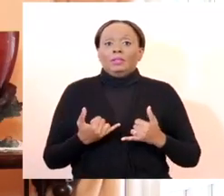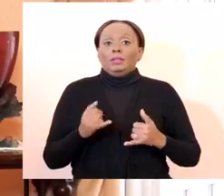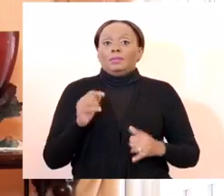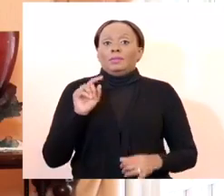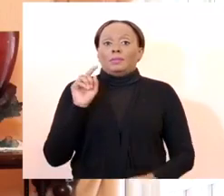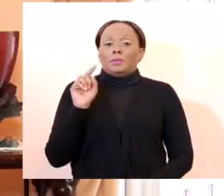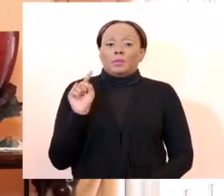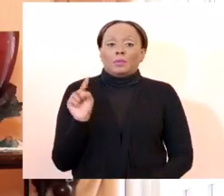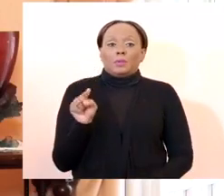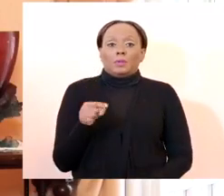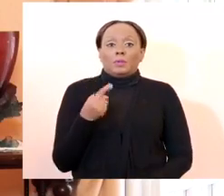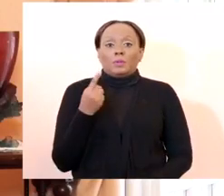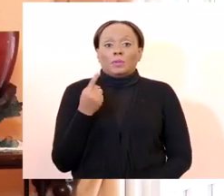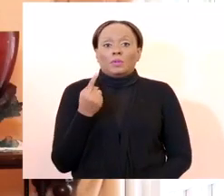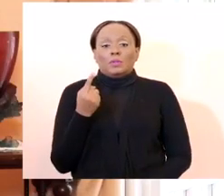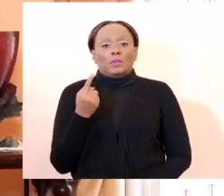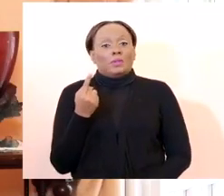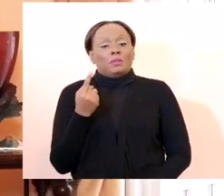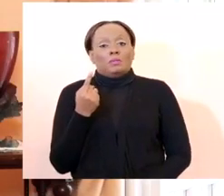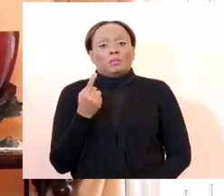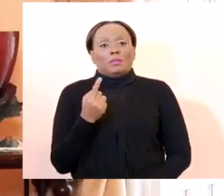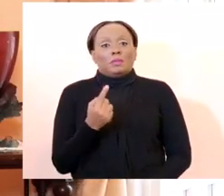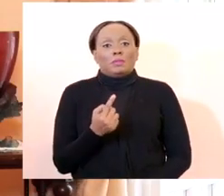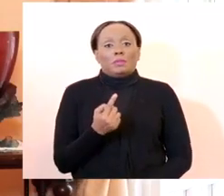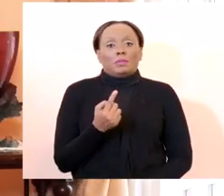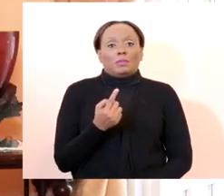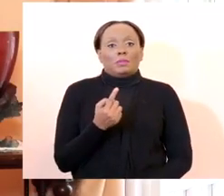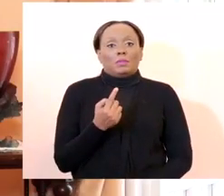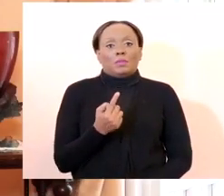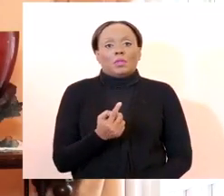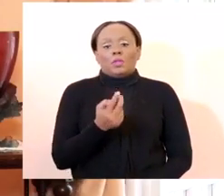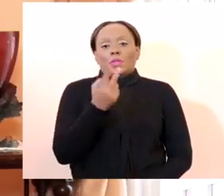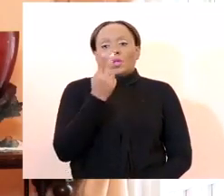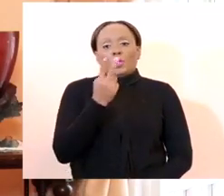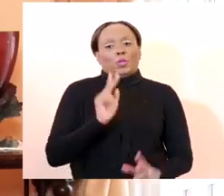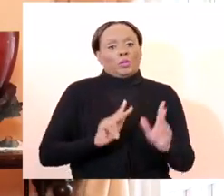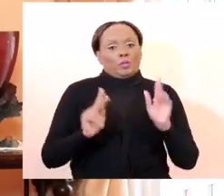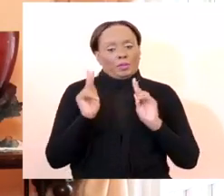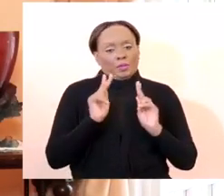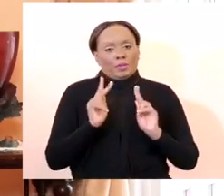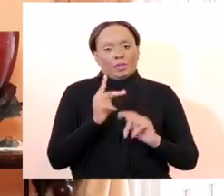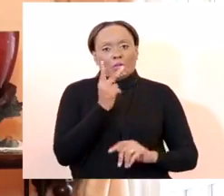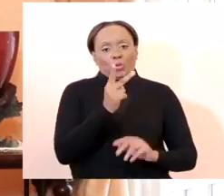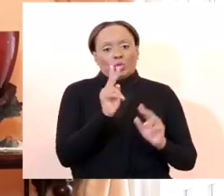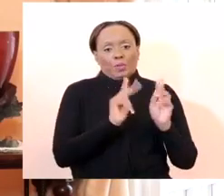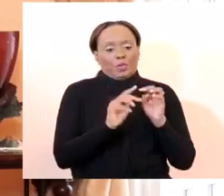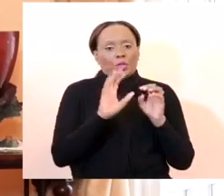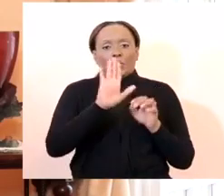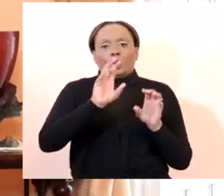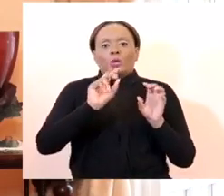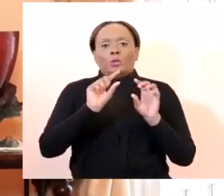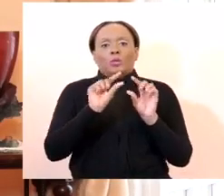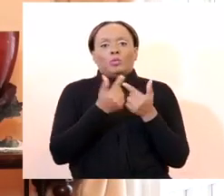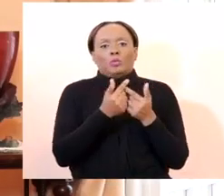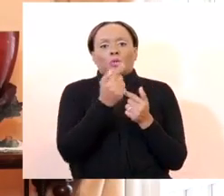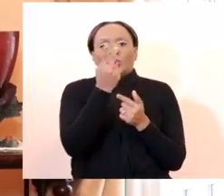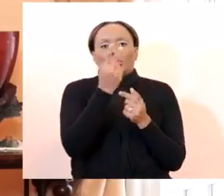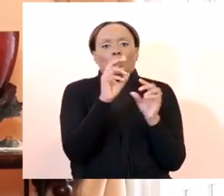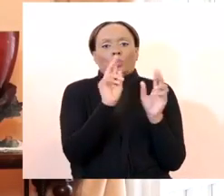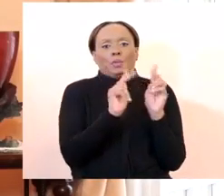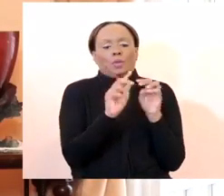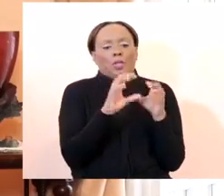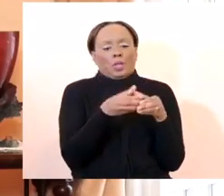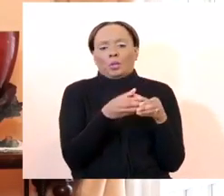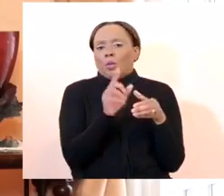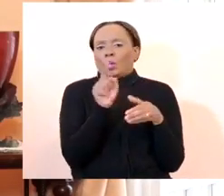that you must be in a group of no more than two persons. So two people can go jogging